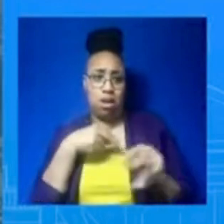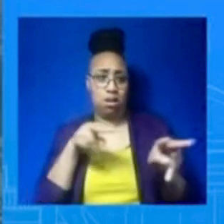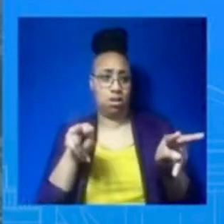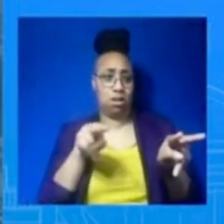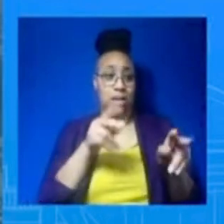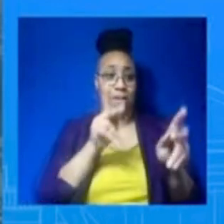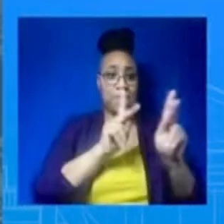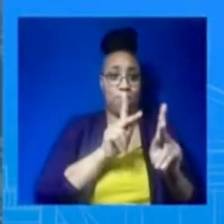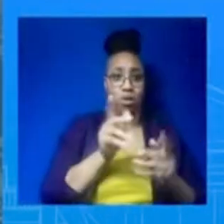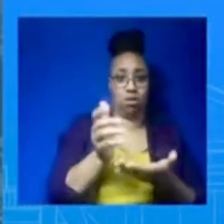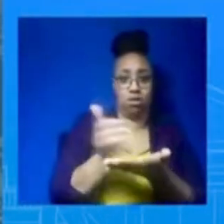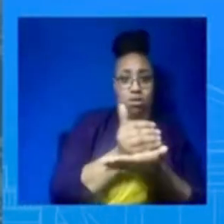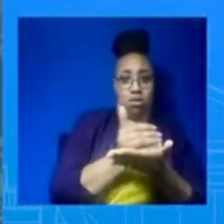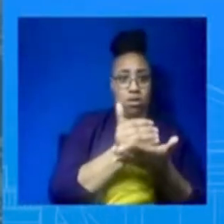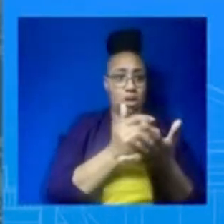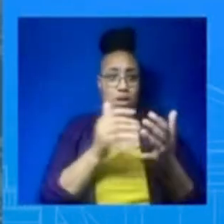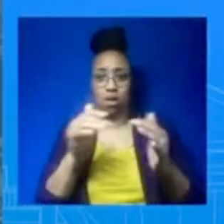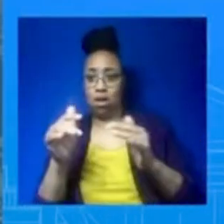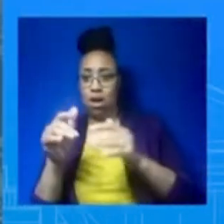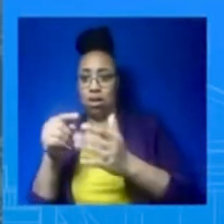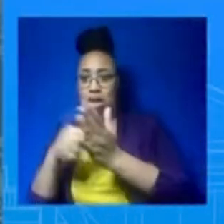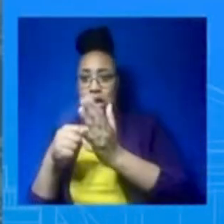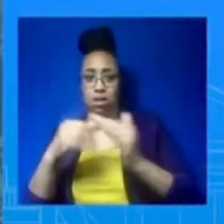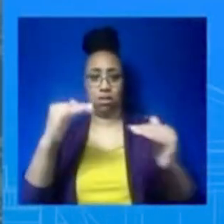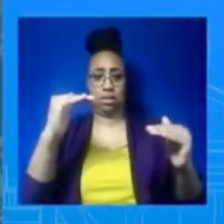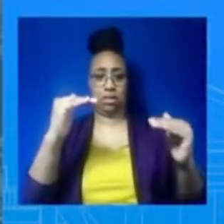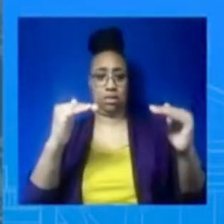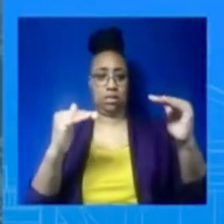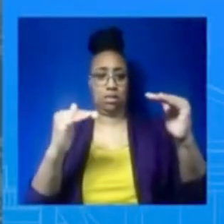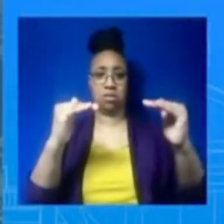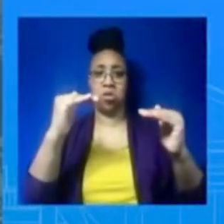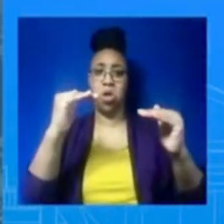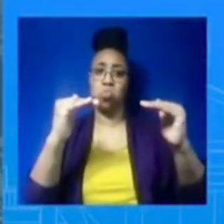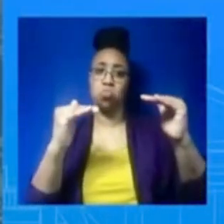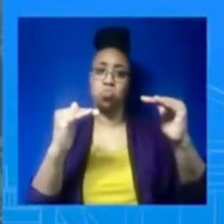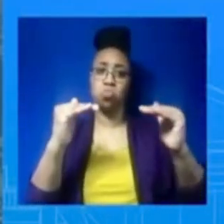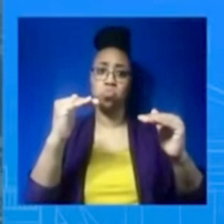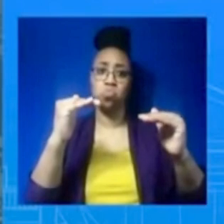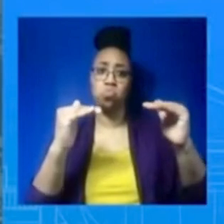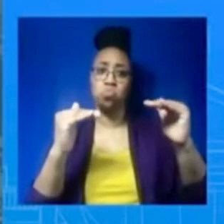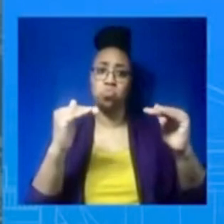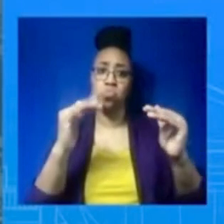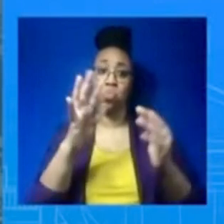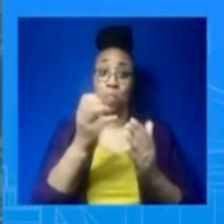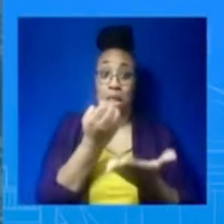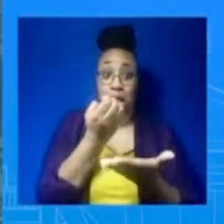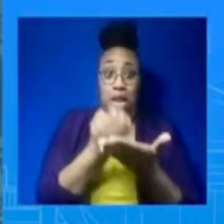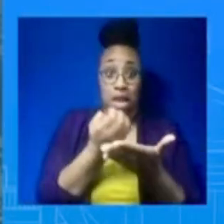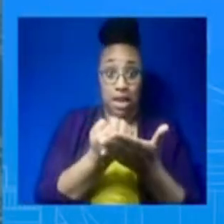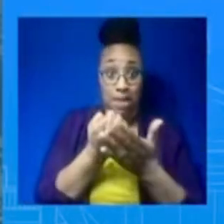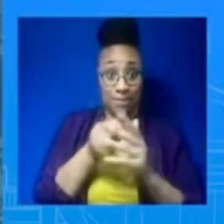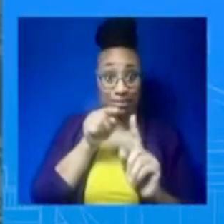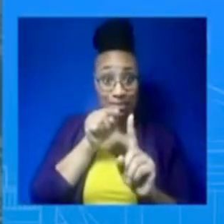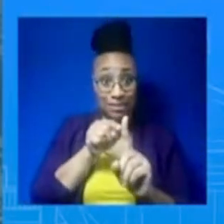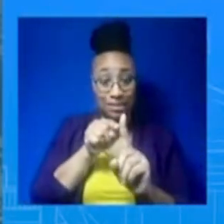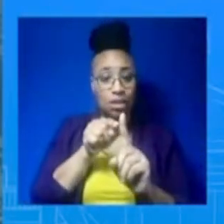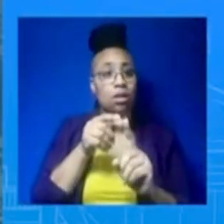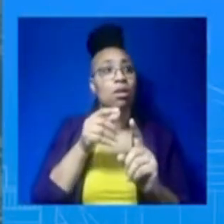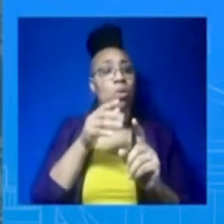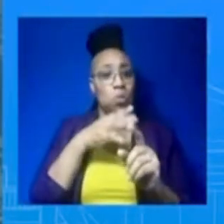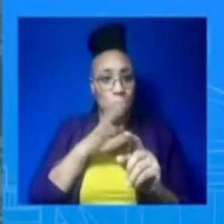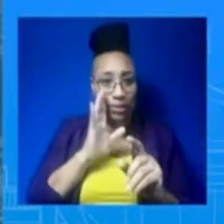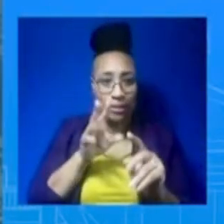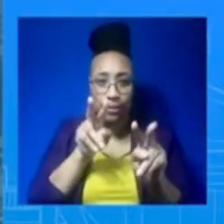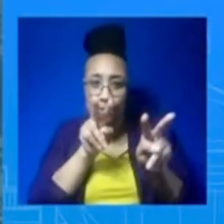we also look at, which is really important. The household net worth is 23 percent above pre-pandemic level. 51 percent fewer Americans